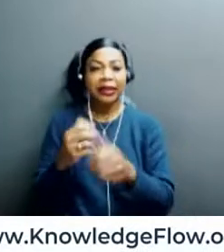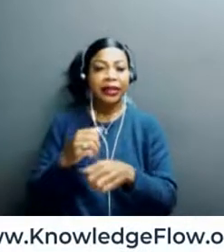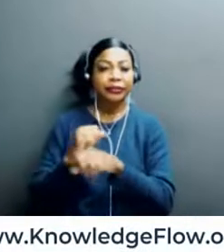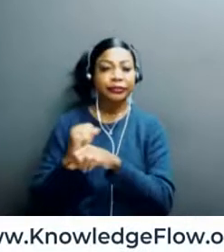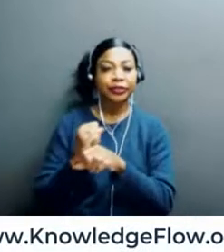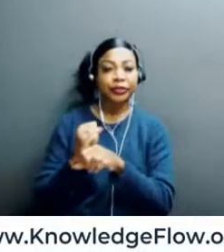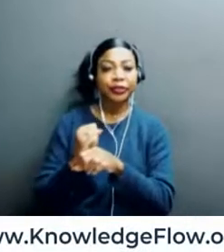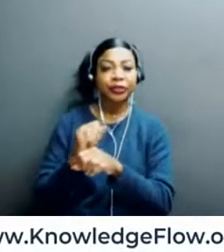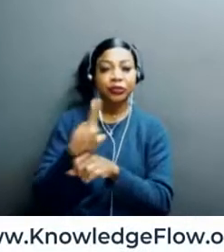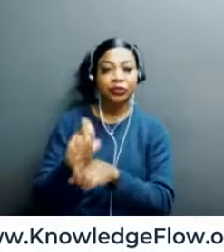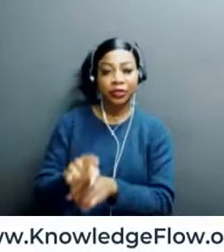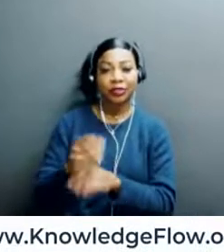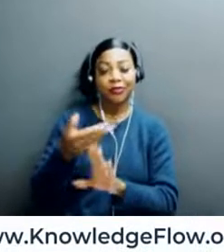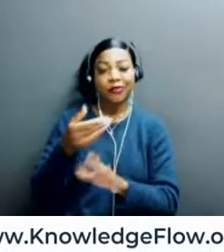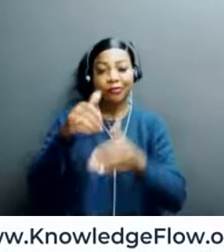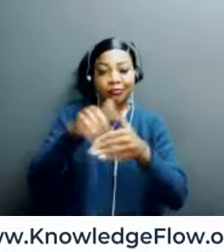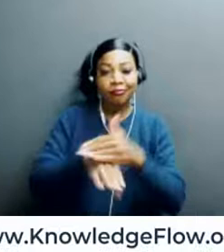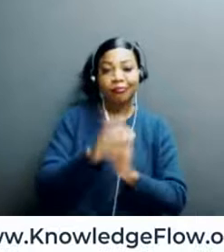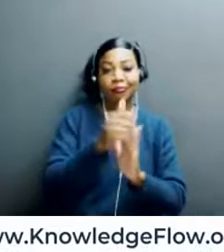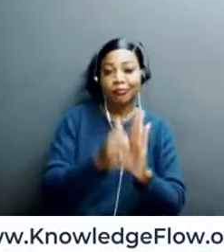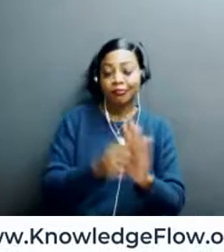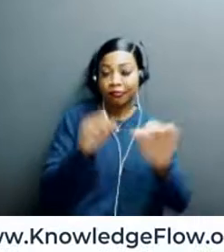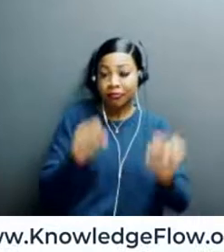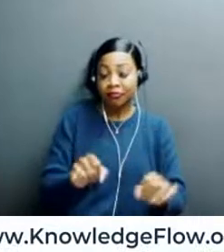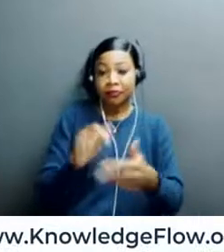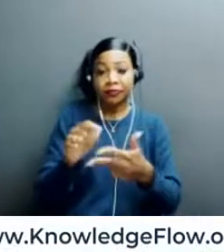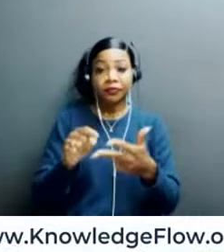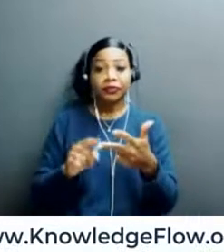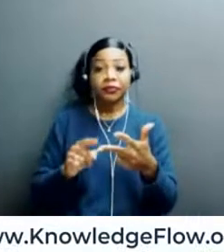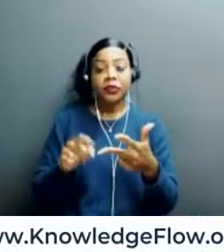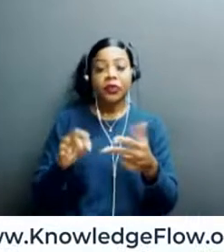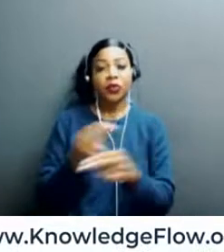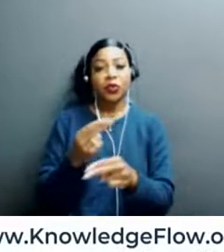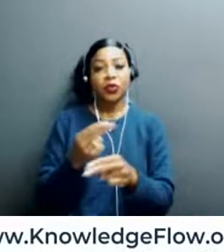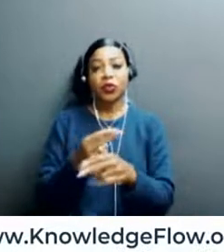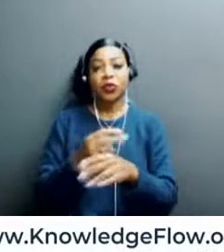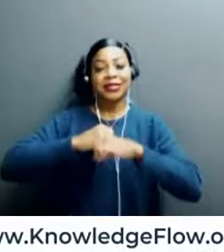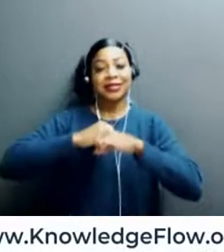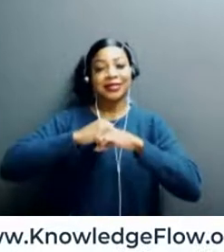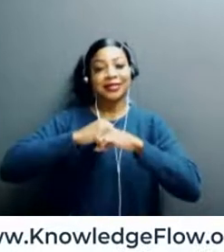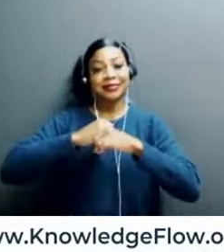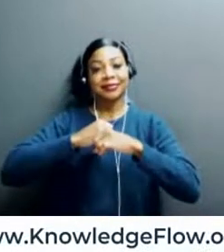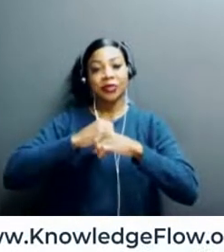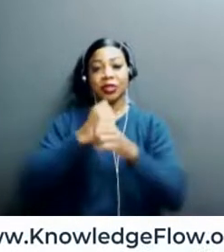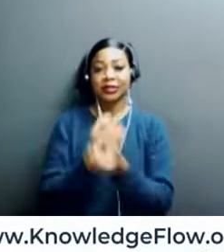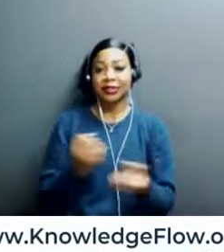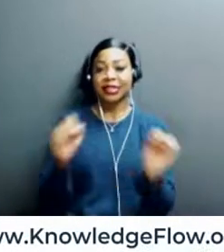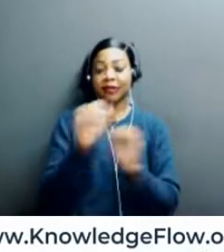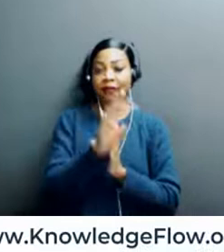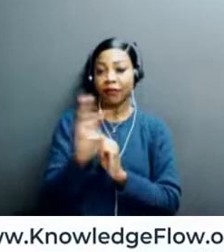Number three, you want to make sure that you use a secure browser when interacting online.